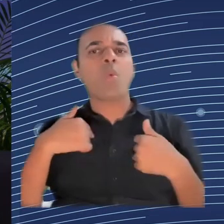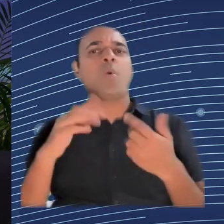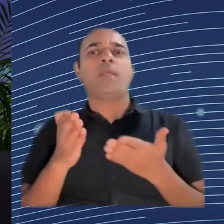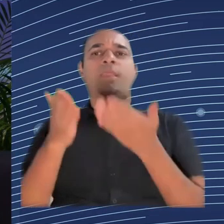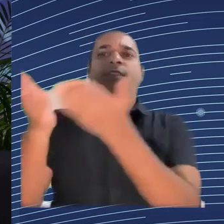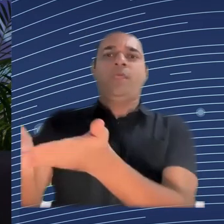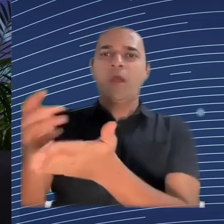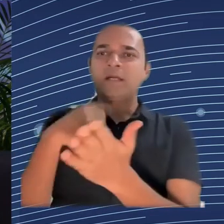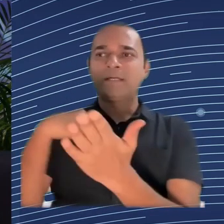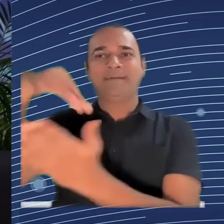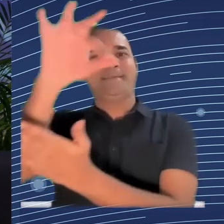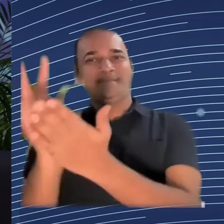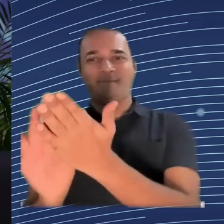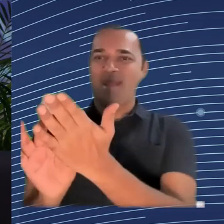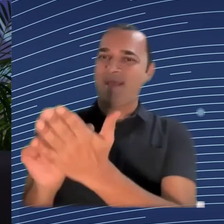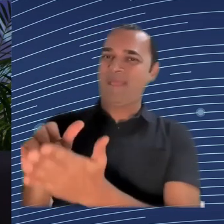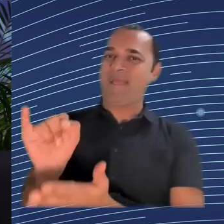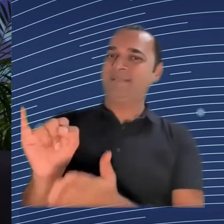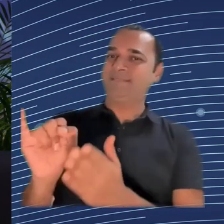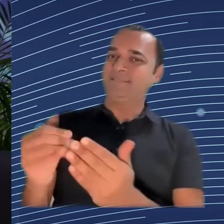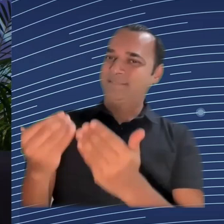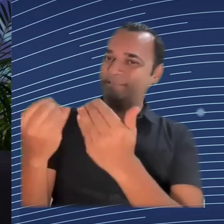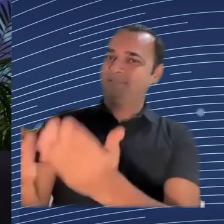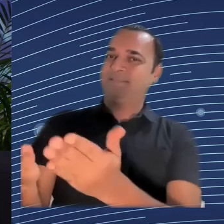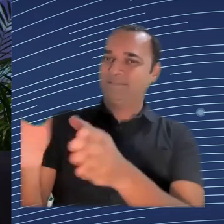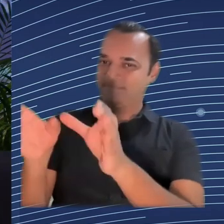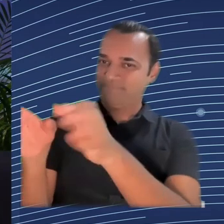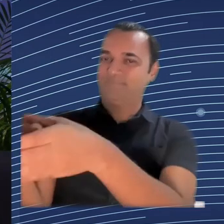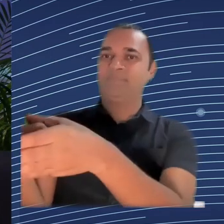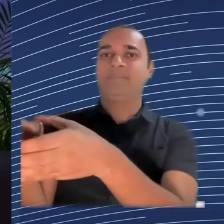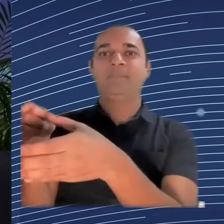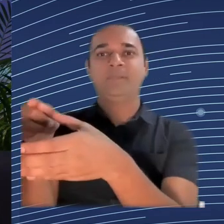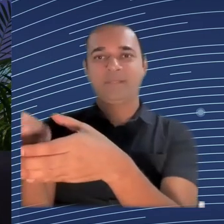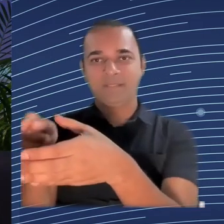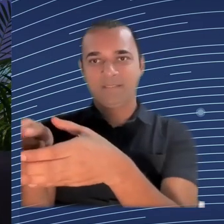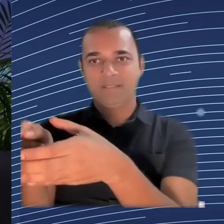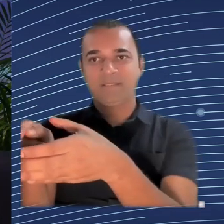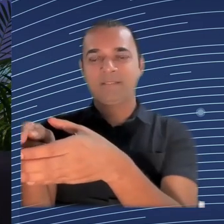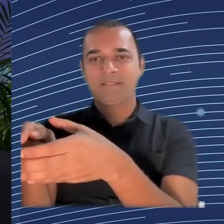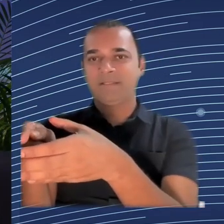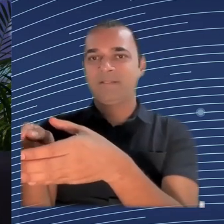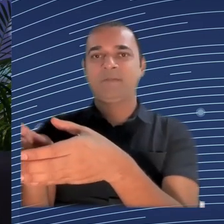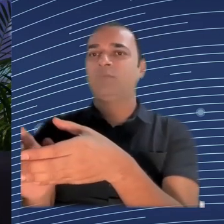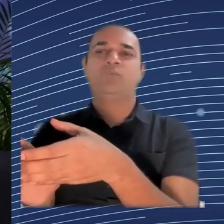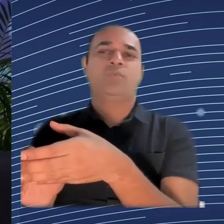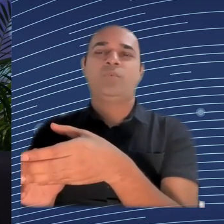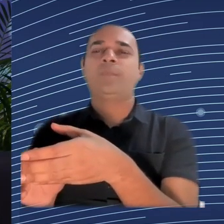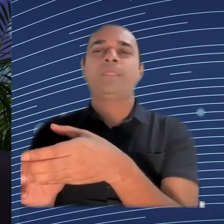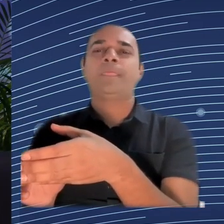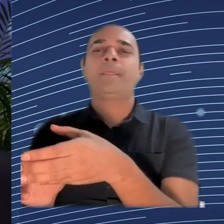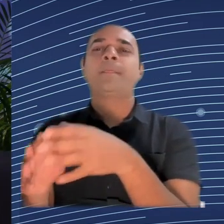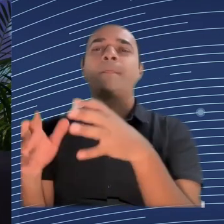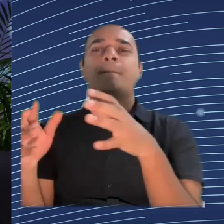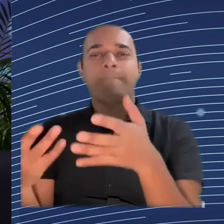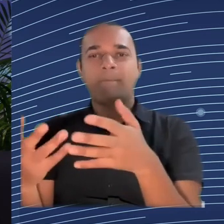call standardization. So, you won't see the development of AI product within, I would say, the